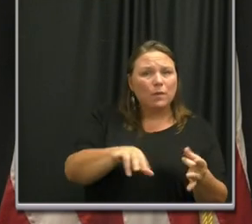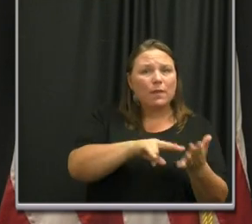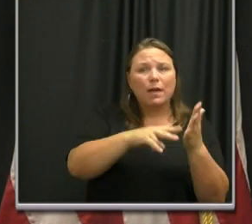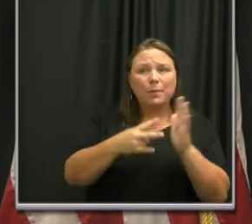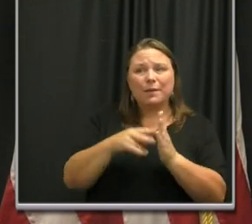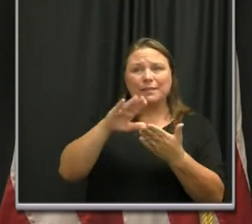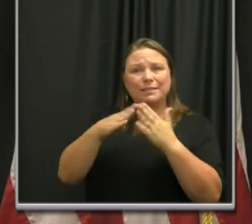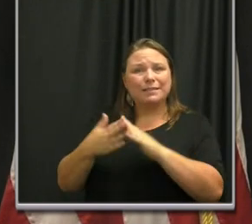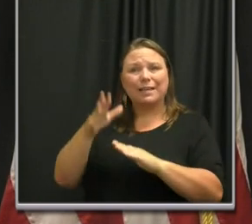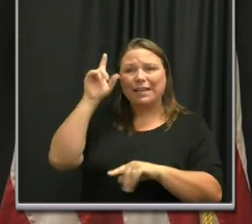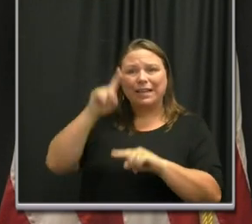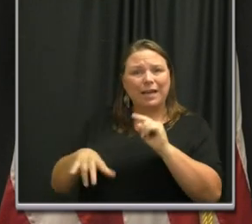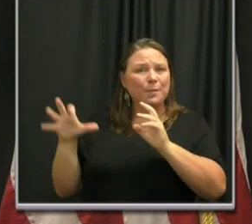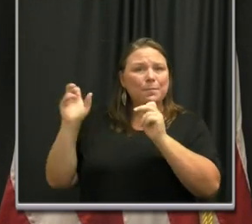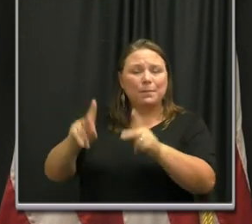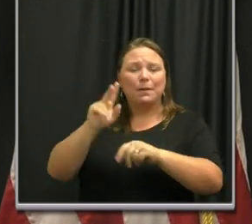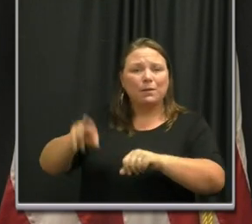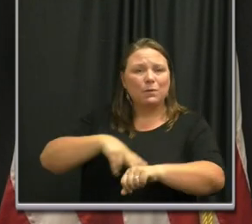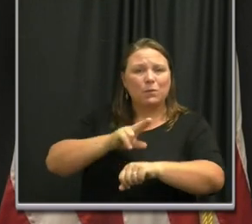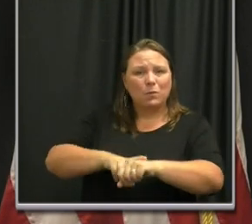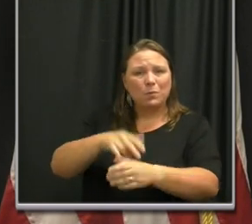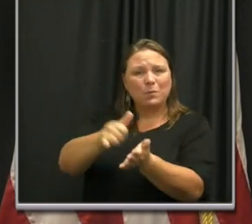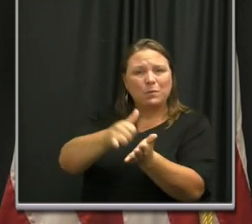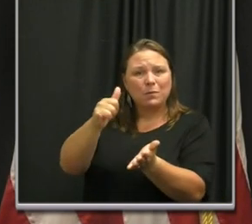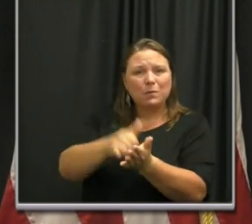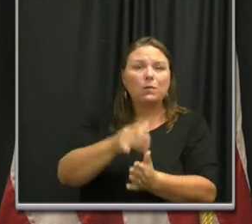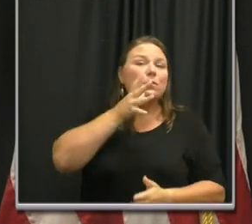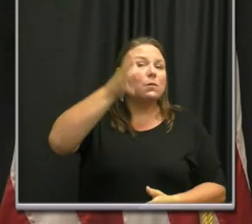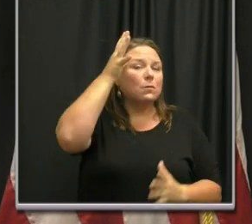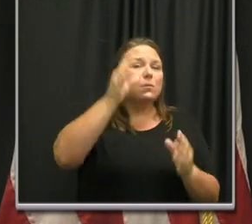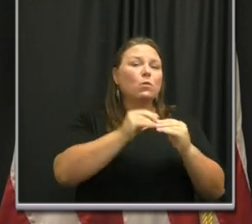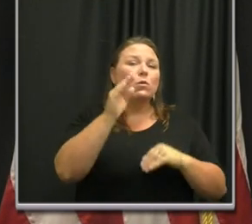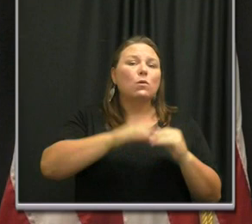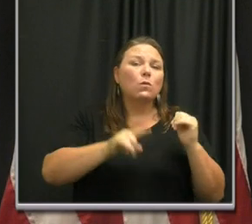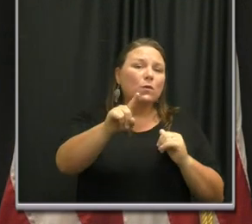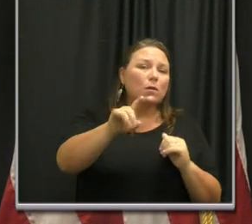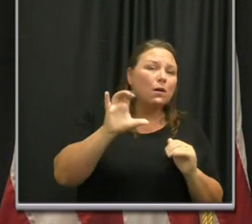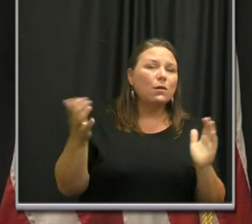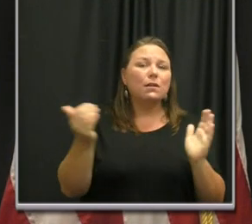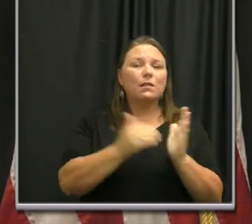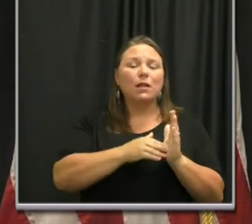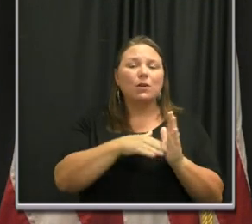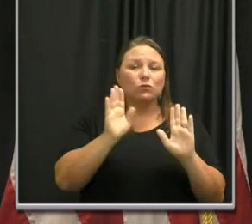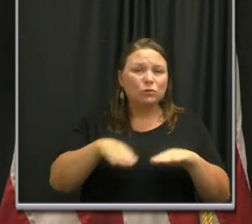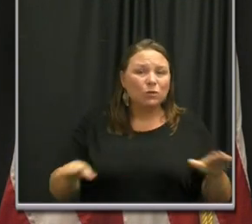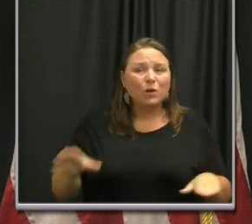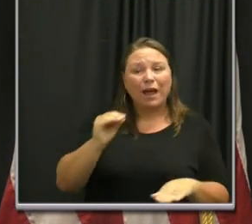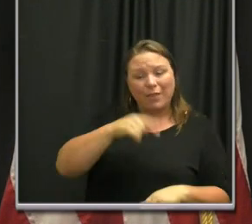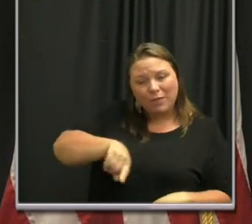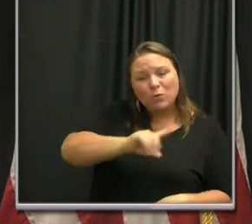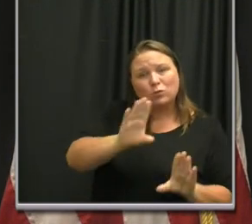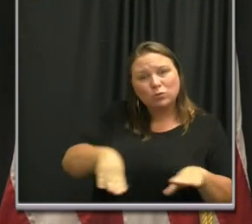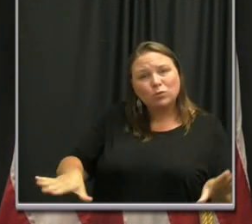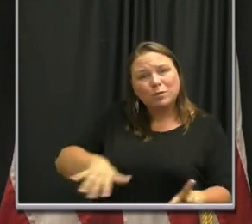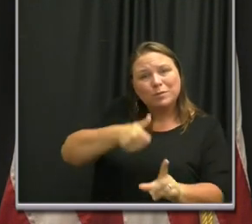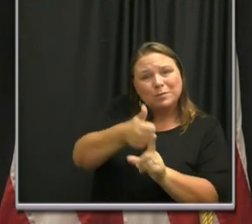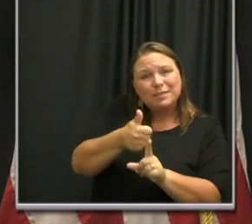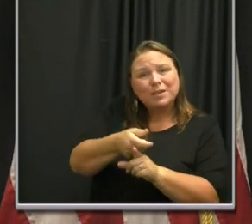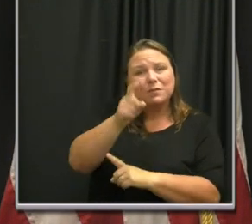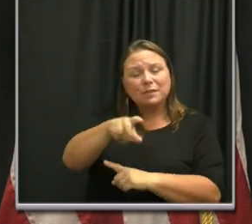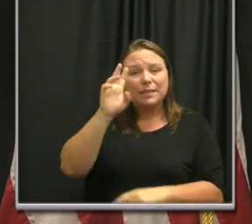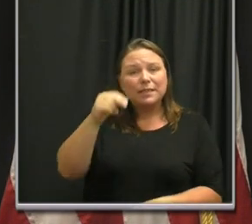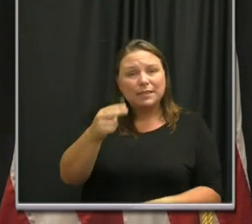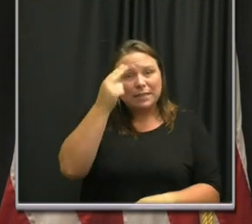that can't be back to normal. The parents of more than 100,000 children and the children themselves need